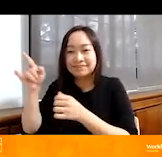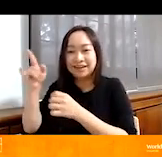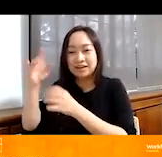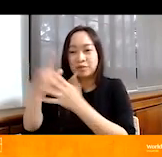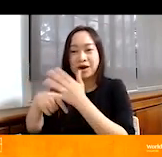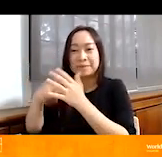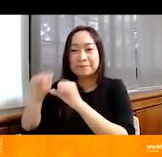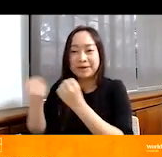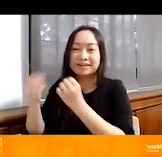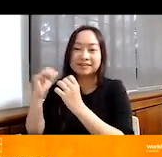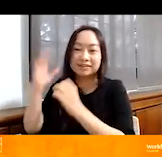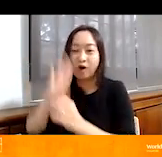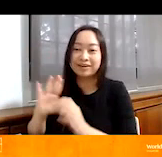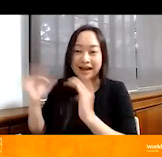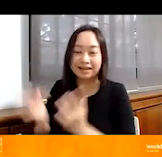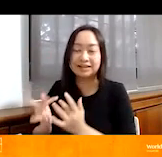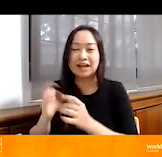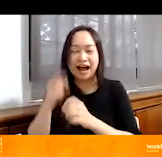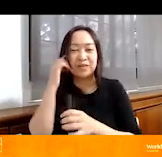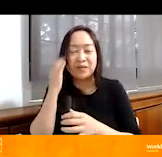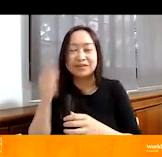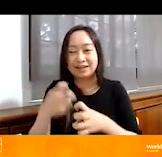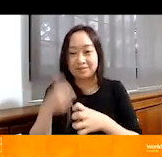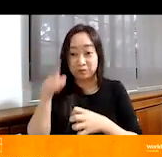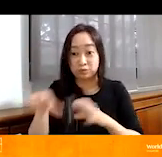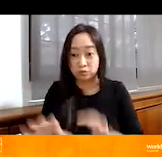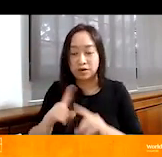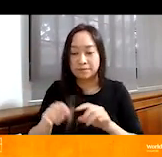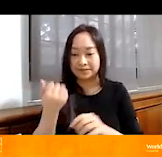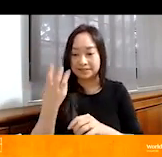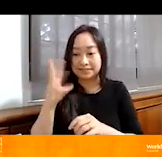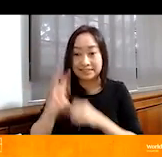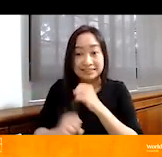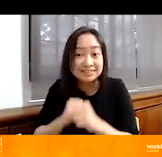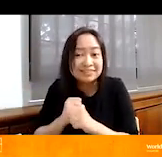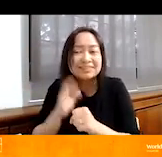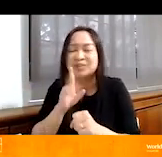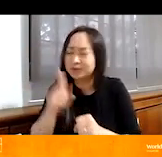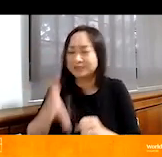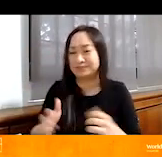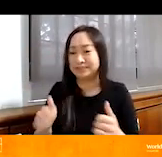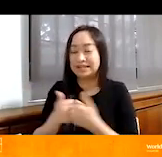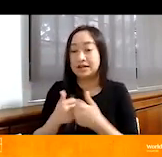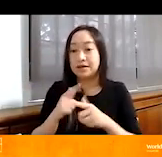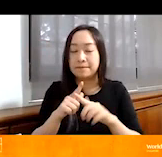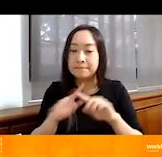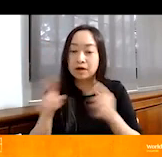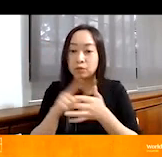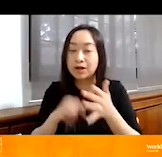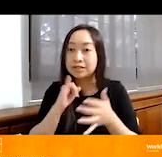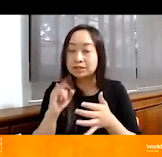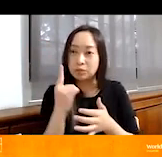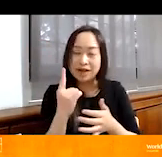know, I know it's going to be a hard one to do, but in 16 years, it's going to be challenging. But what is one incident